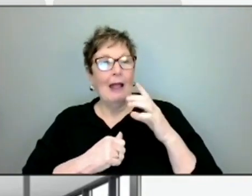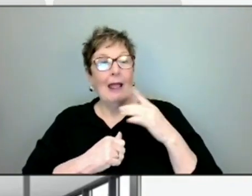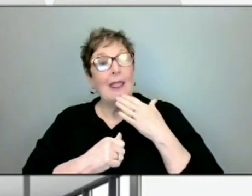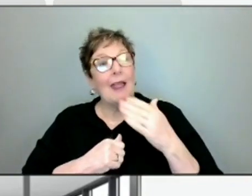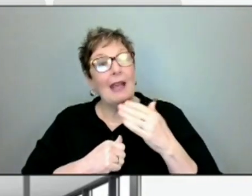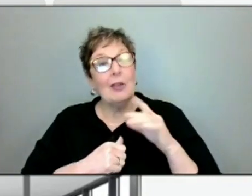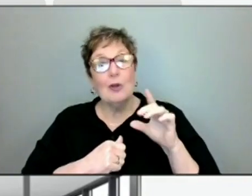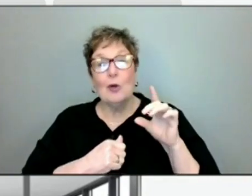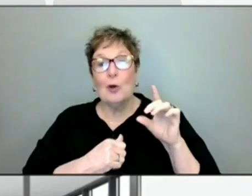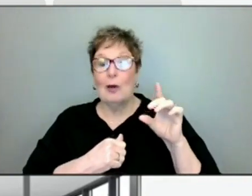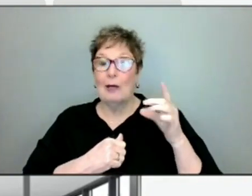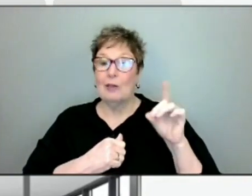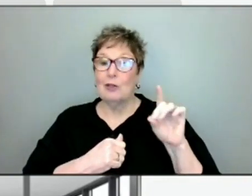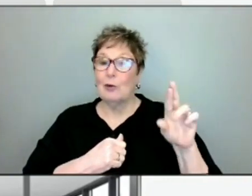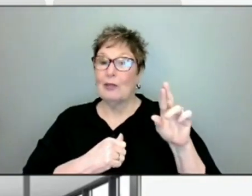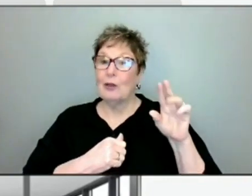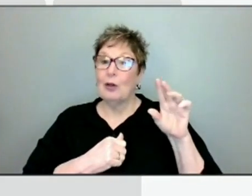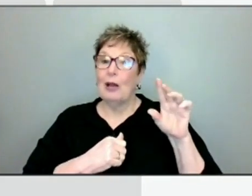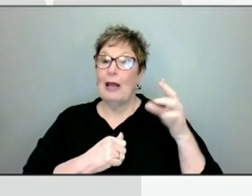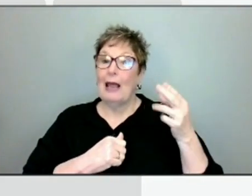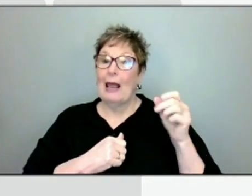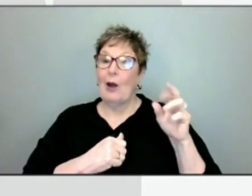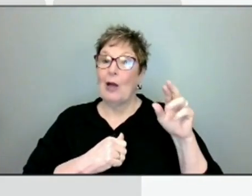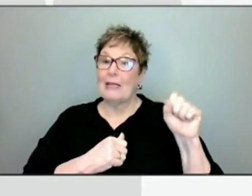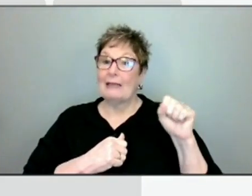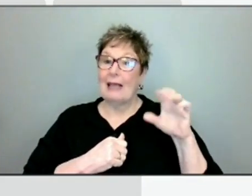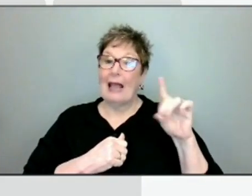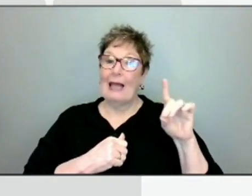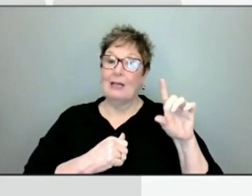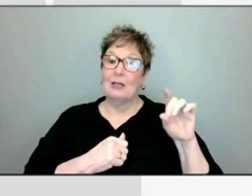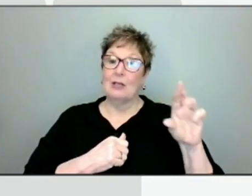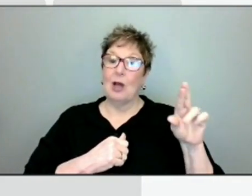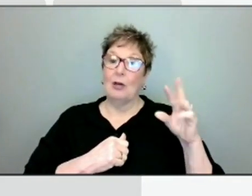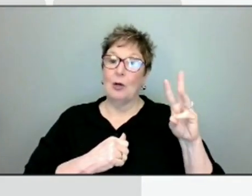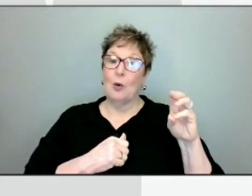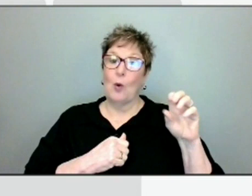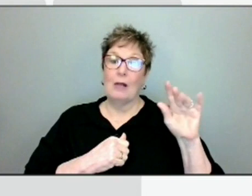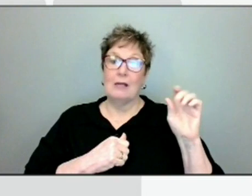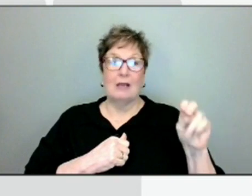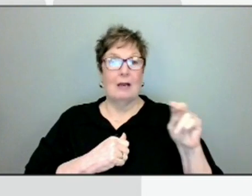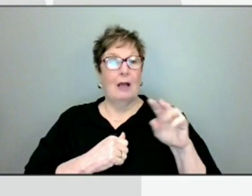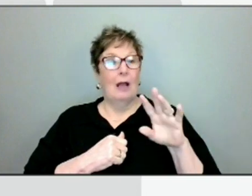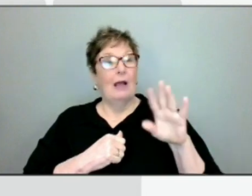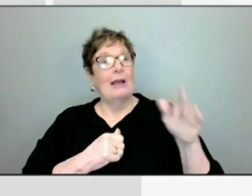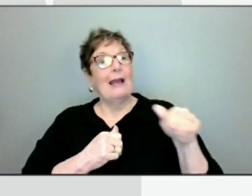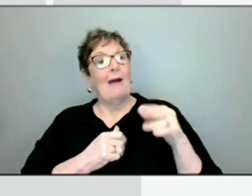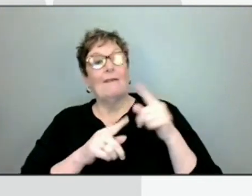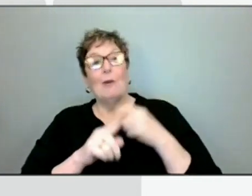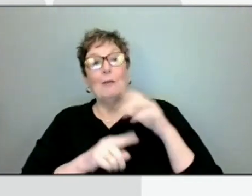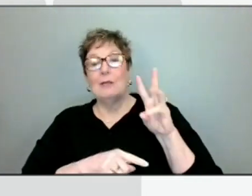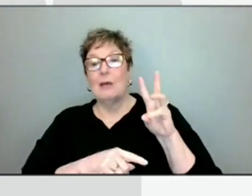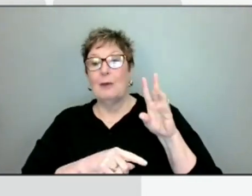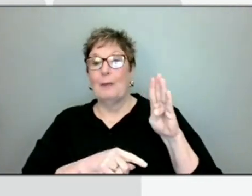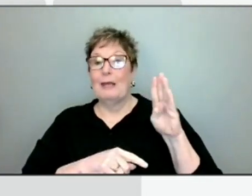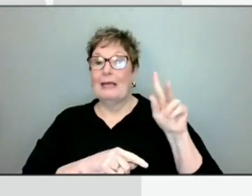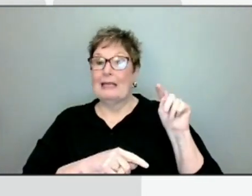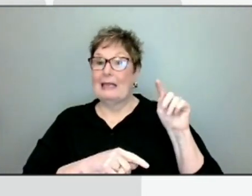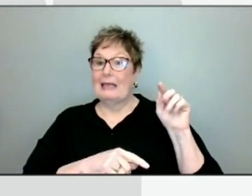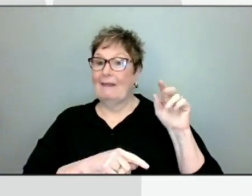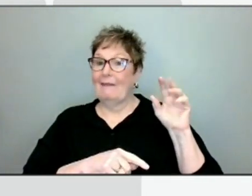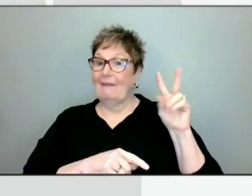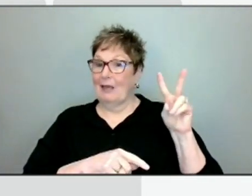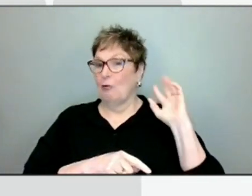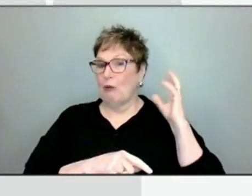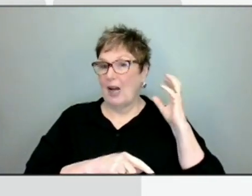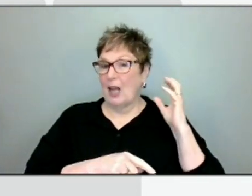Washington. First question today goes to Brett Jensen, WBT Radio. Thank you, Dr. Washington. I'm just curious